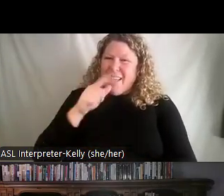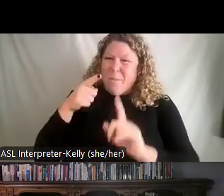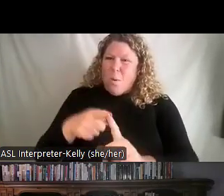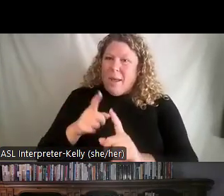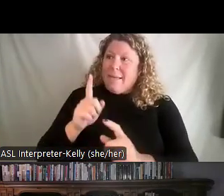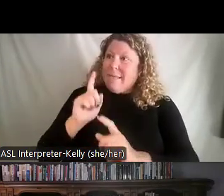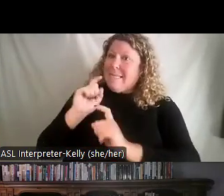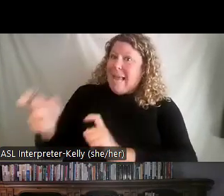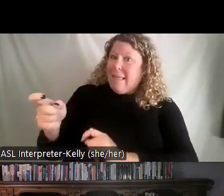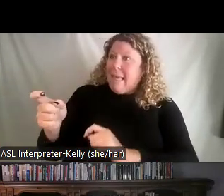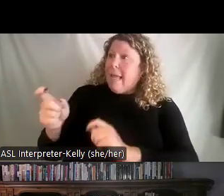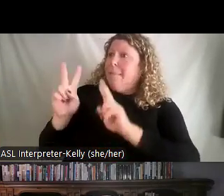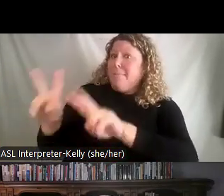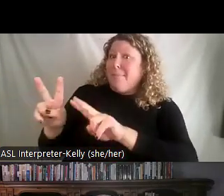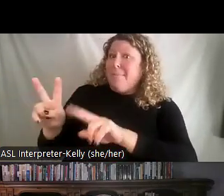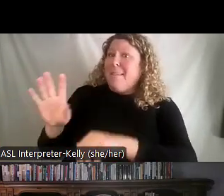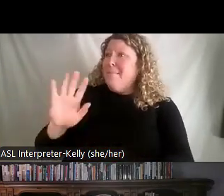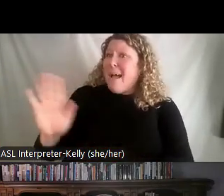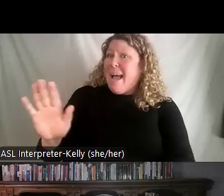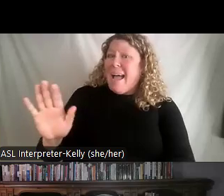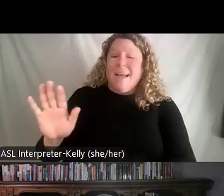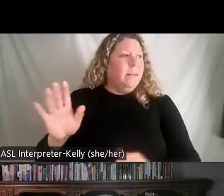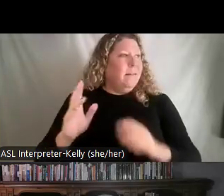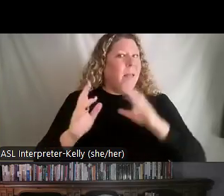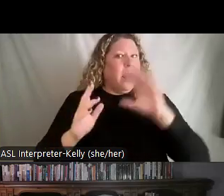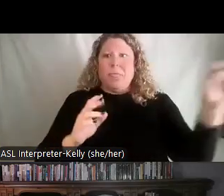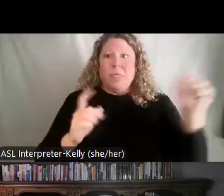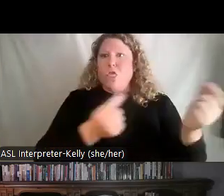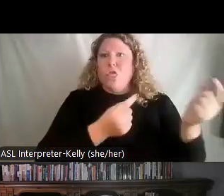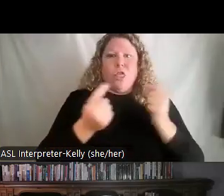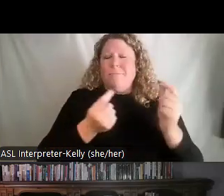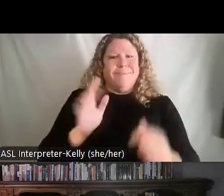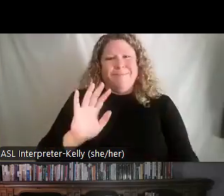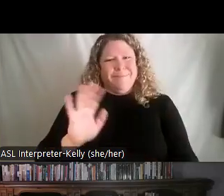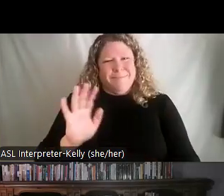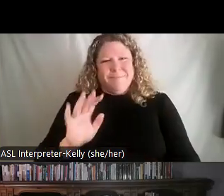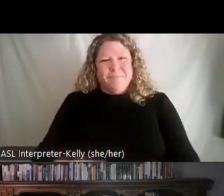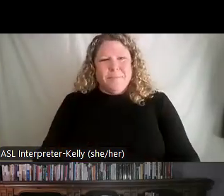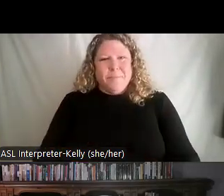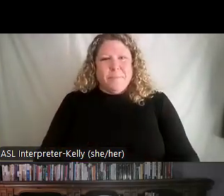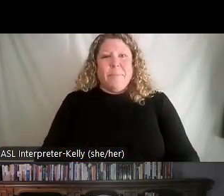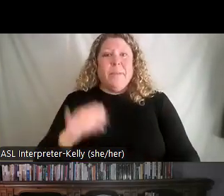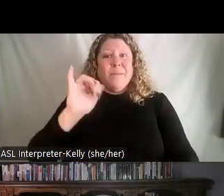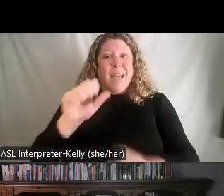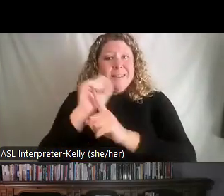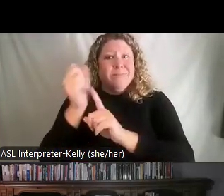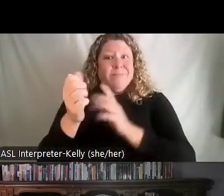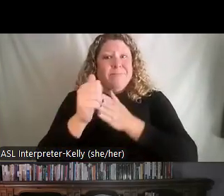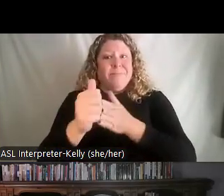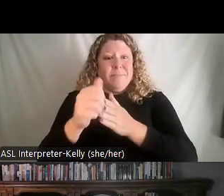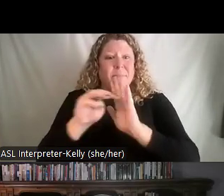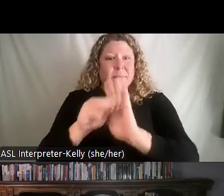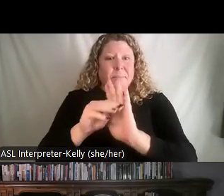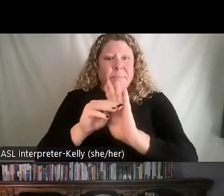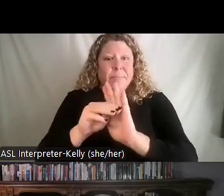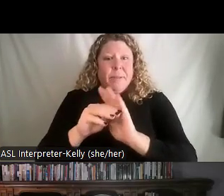is. Uh, so just, just be aware of that. So that's the model. Uh, and then the three skills that we need to,